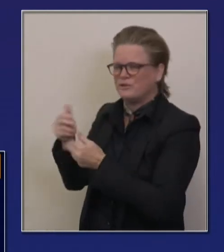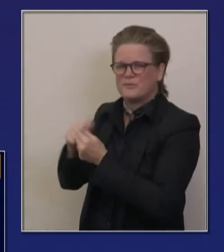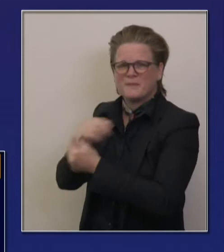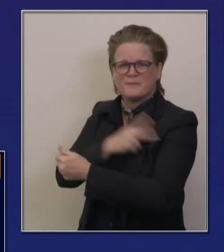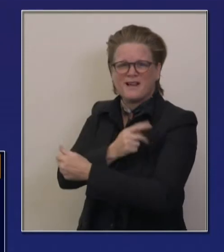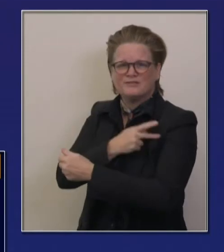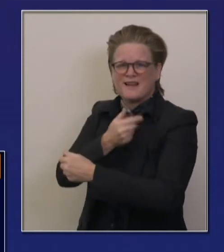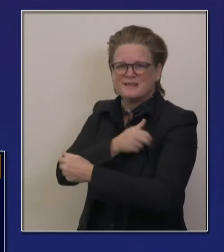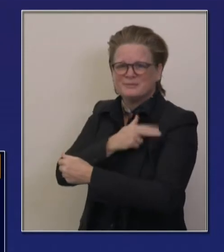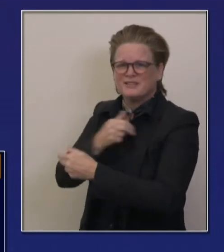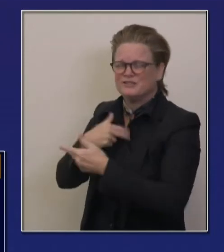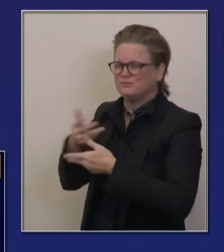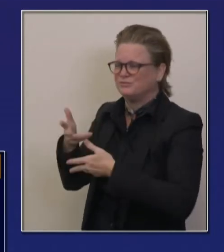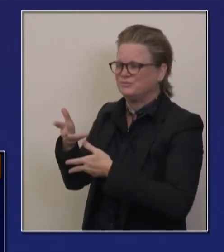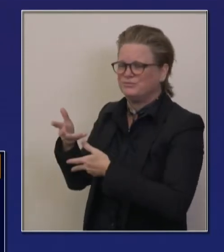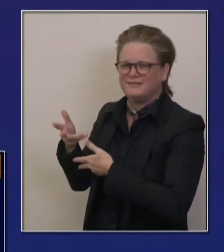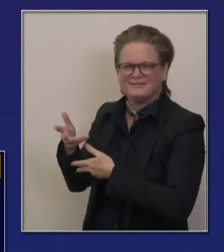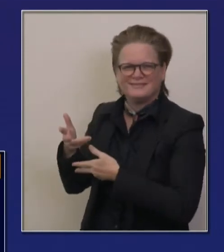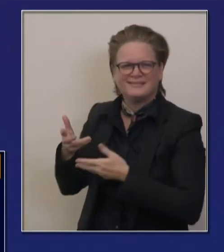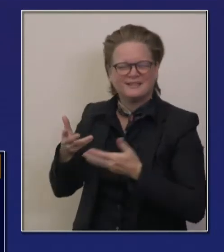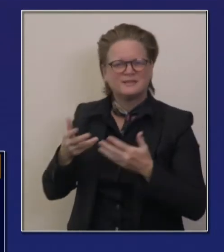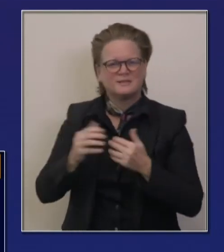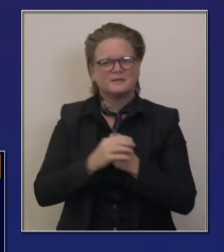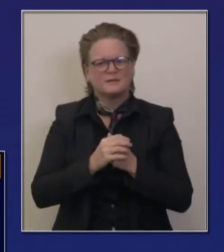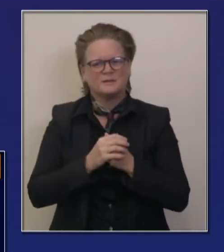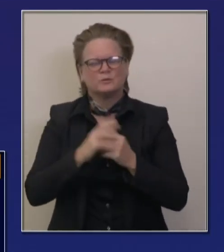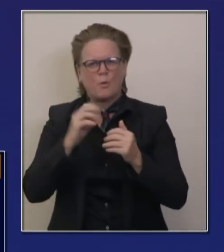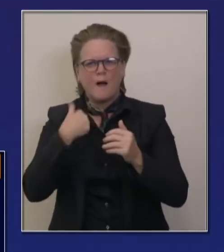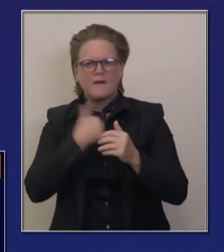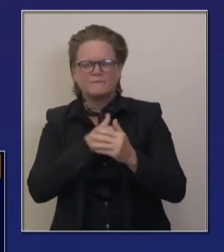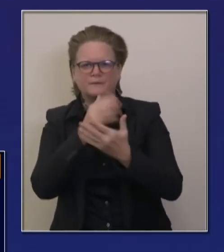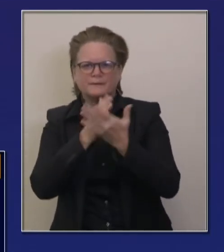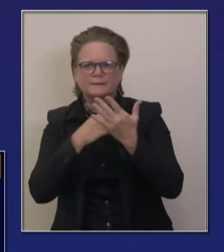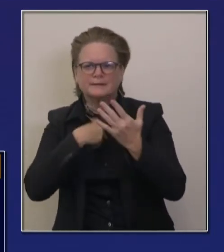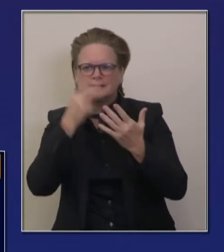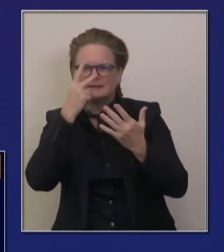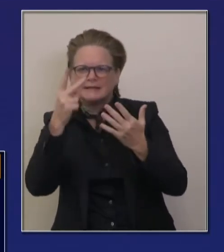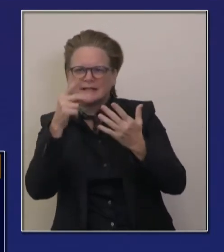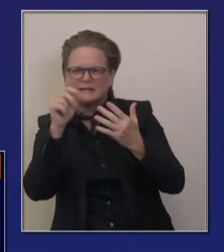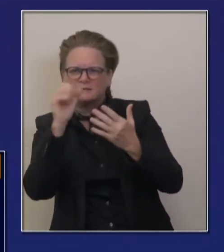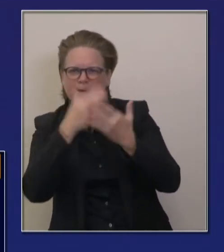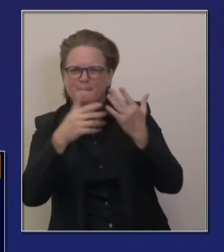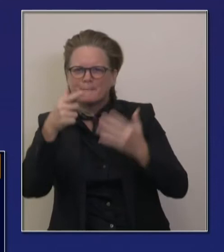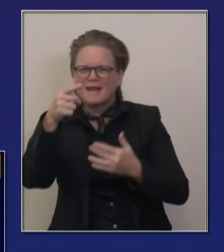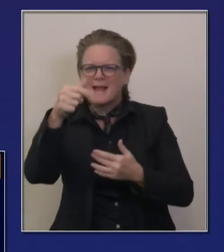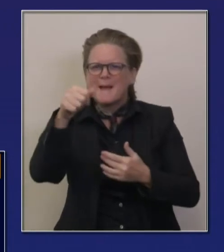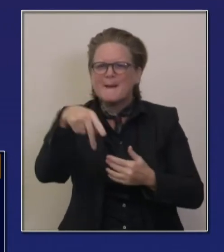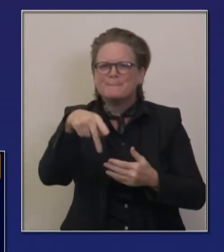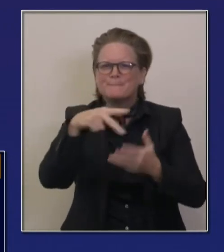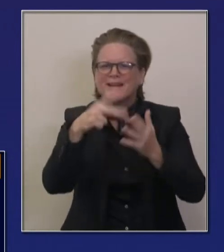gaps that we have to close. So that's the existing network, a lot of existing resources in that network,